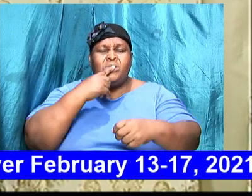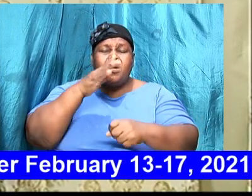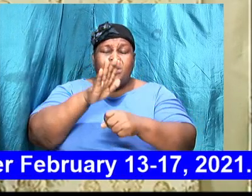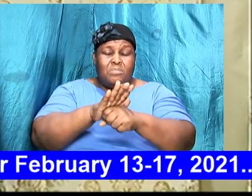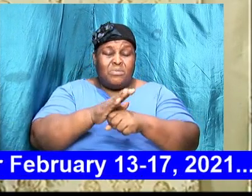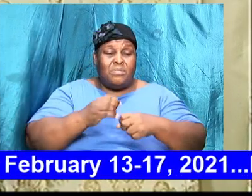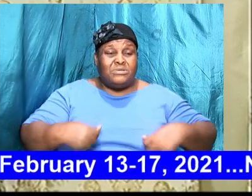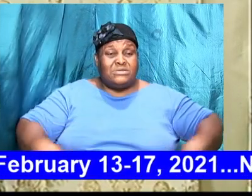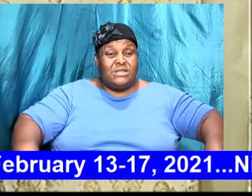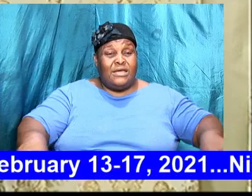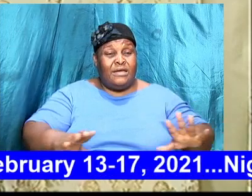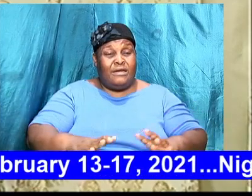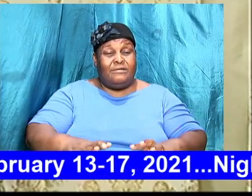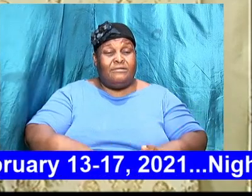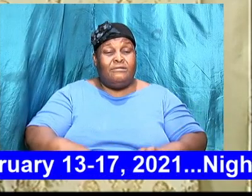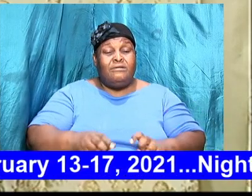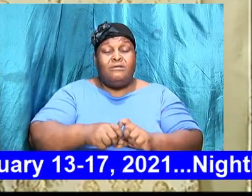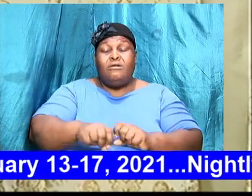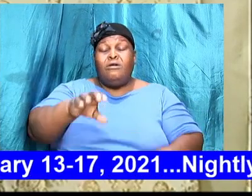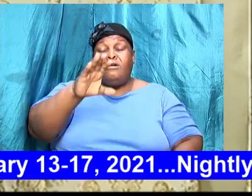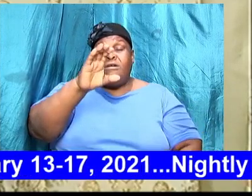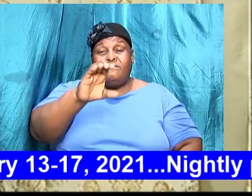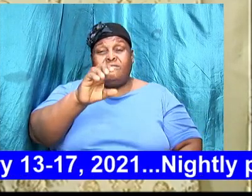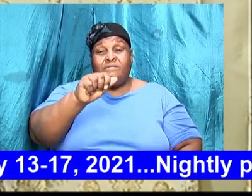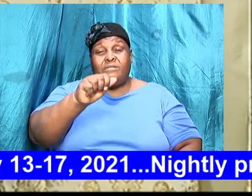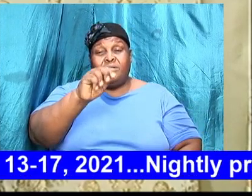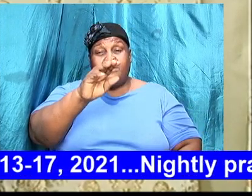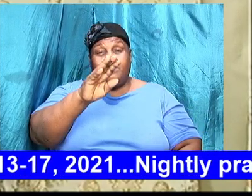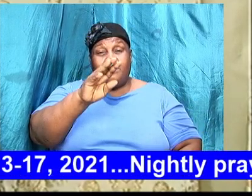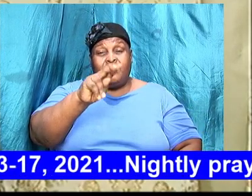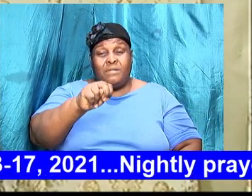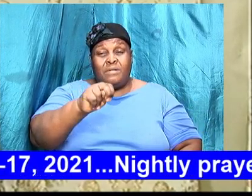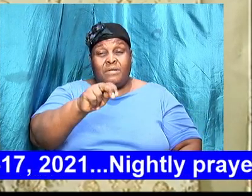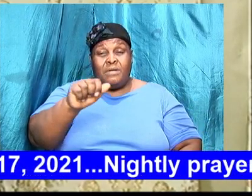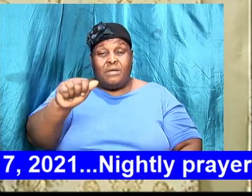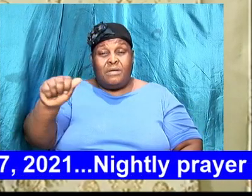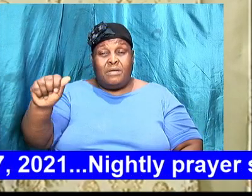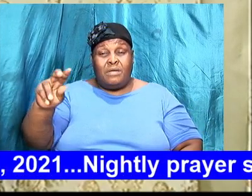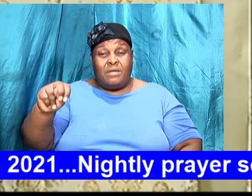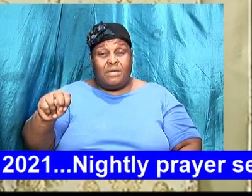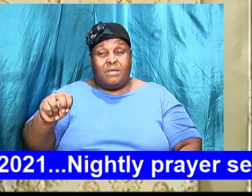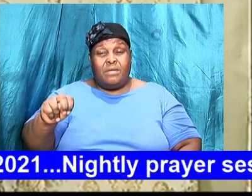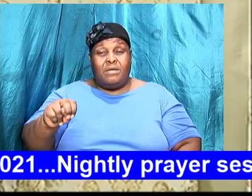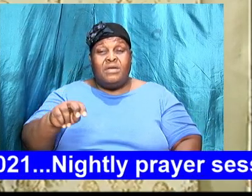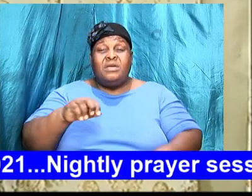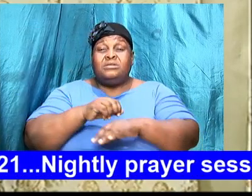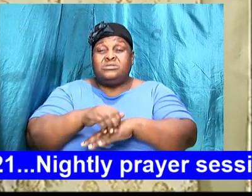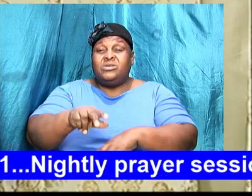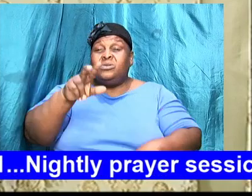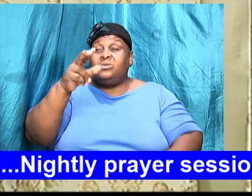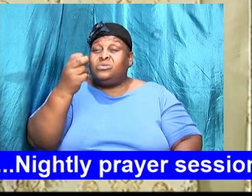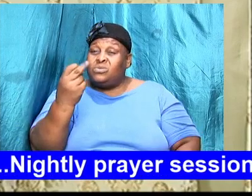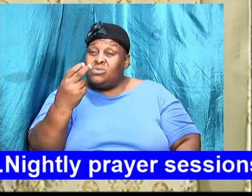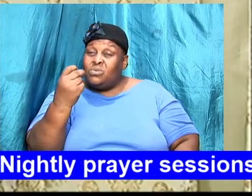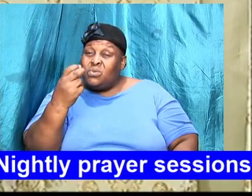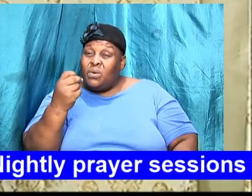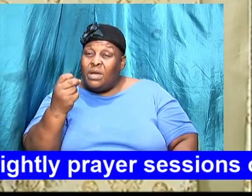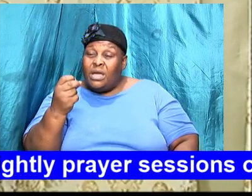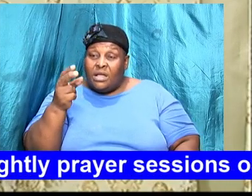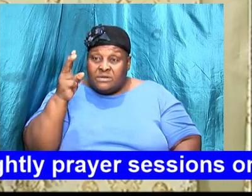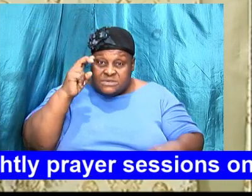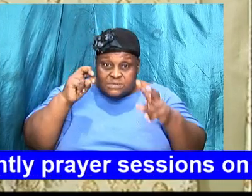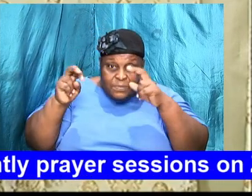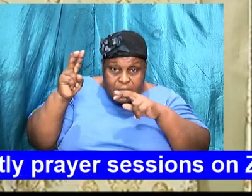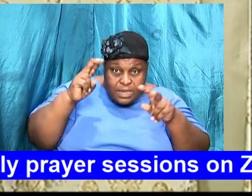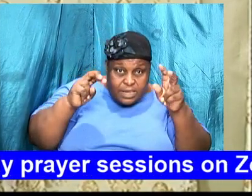Canaan, they sent out 12 spies to survey the land and its people. And you can find this in Numbers